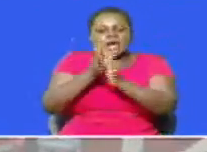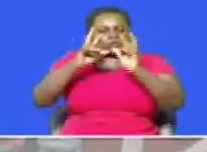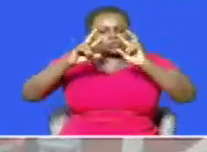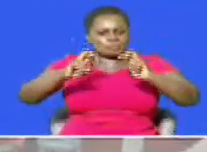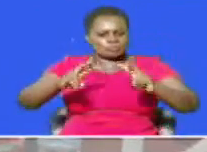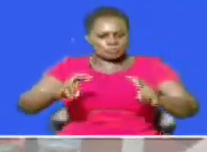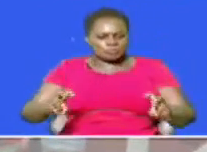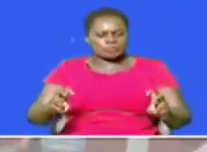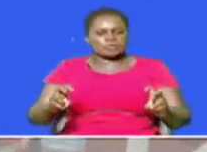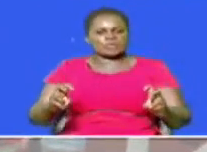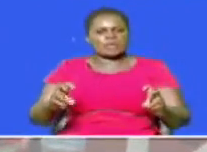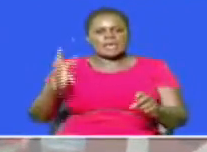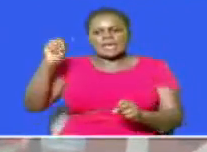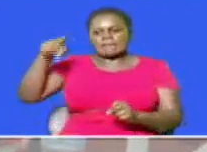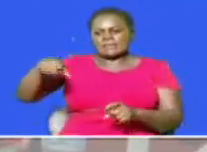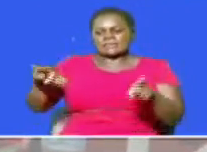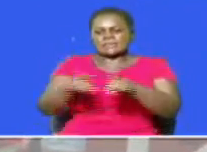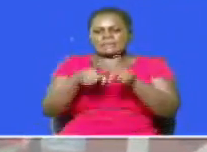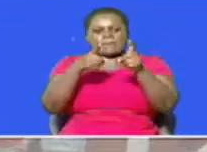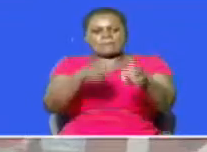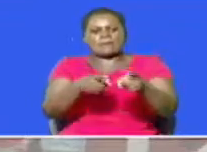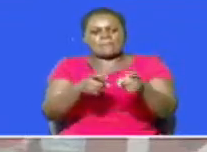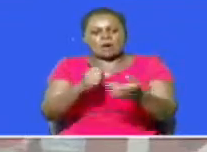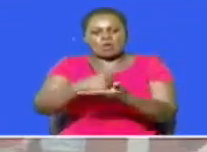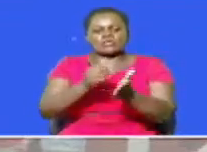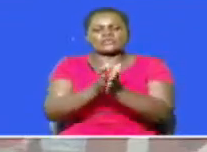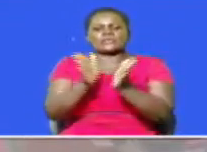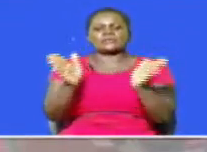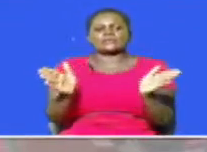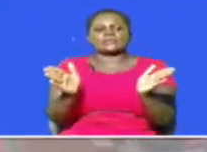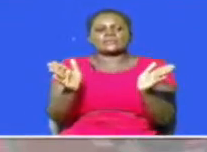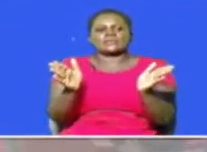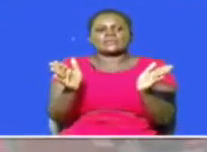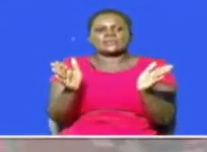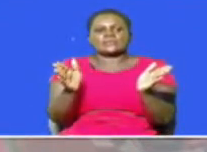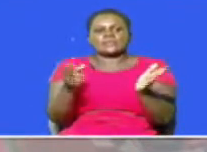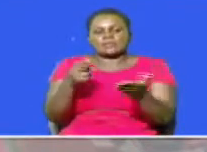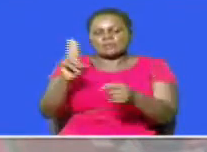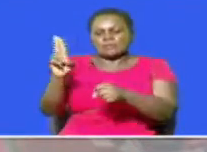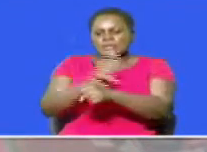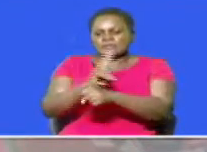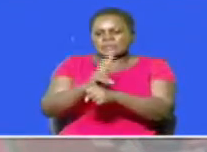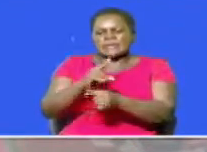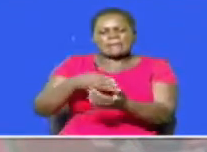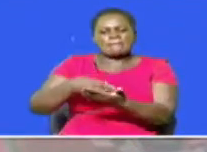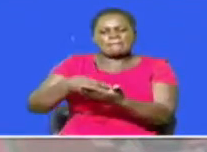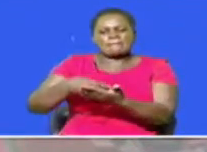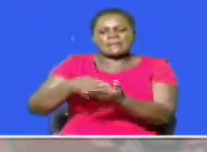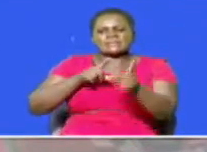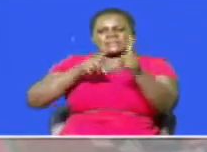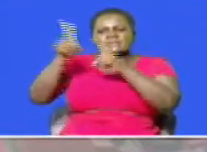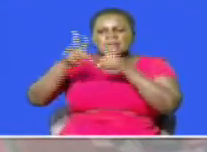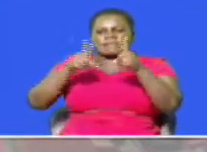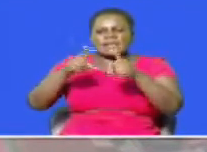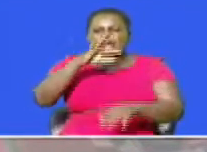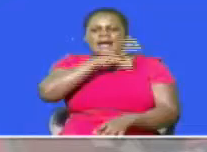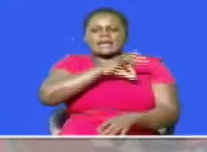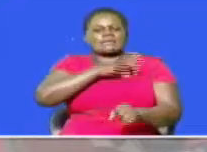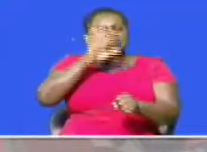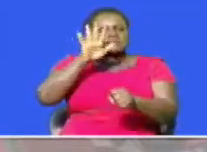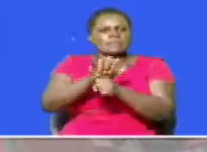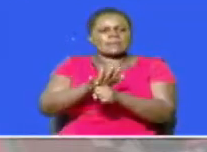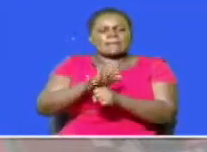the legislators were also accused by the auditor general of high spending due to foreign trips and hefty allowances